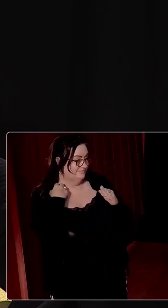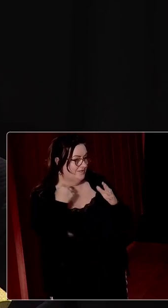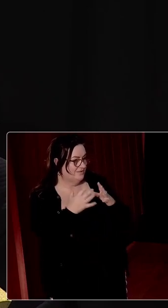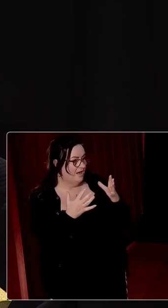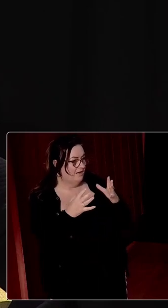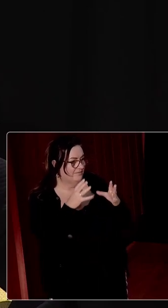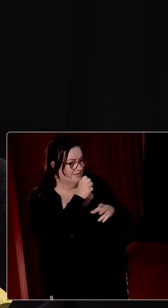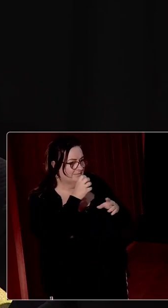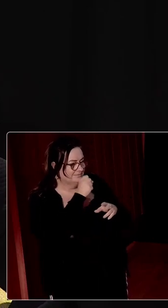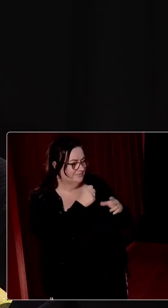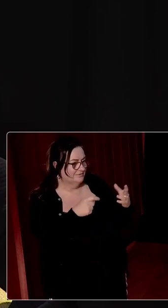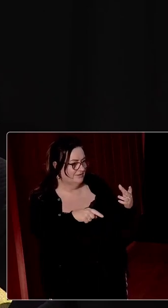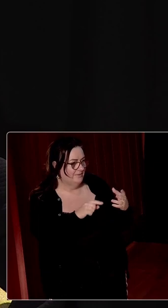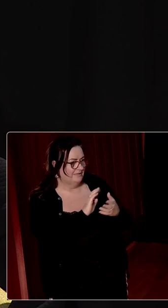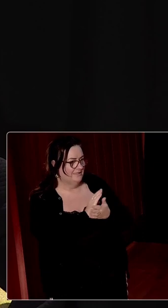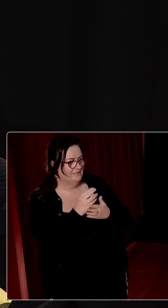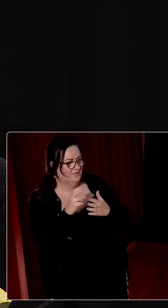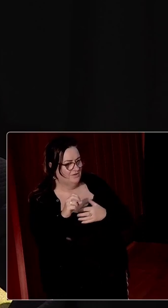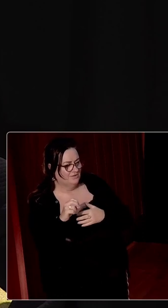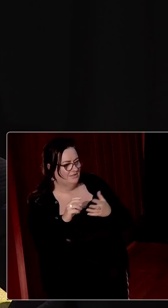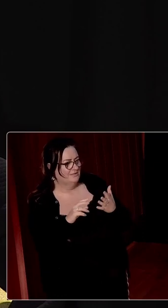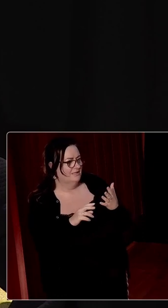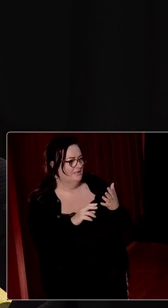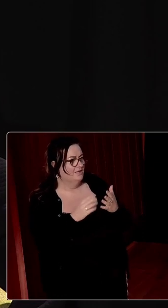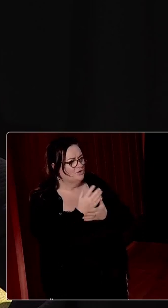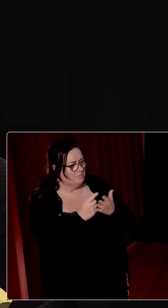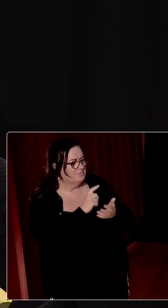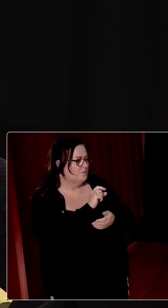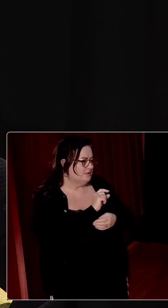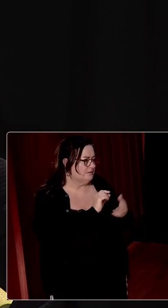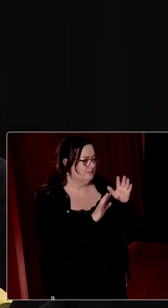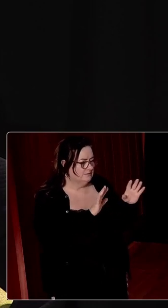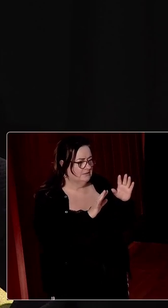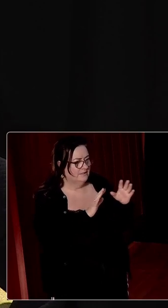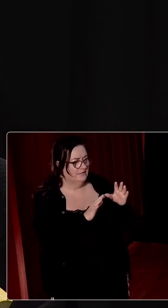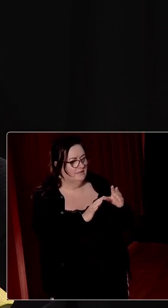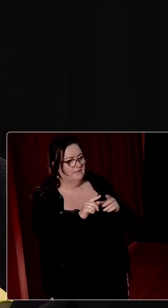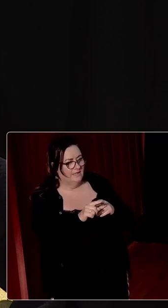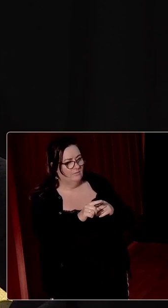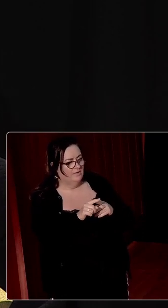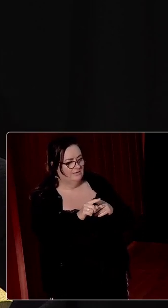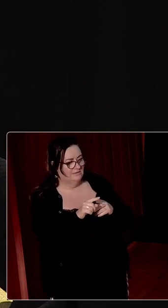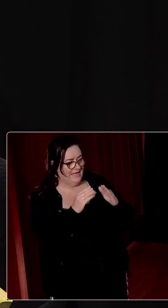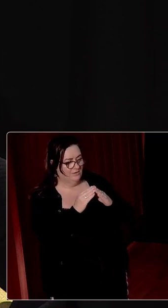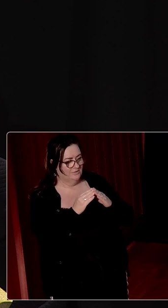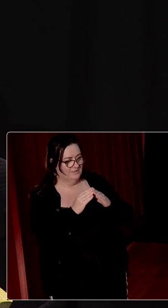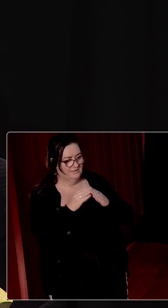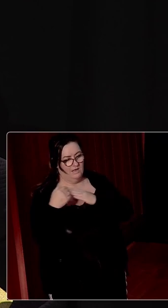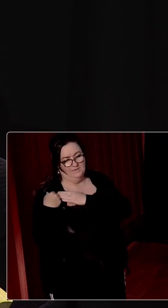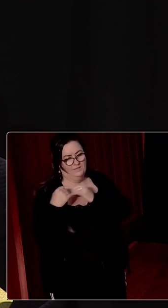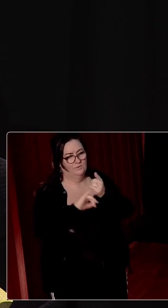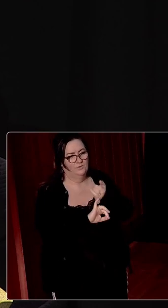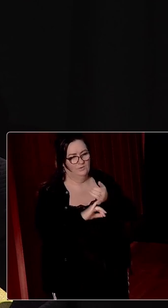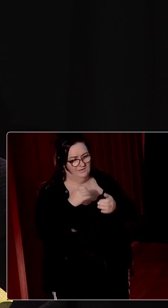a lot of assertions in the 30s, sometimes in the 20s and even beyond, that housing was a Christian obligation, as